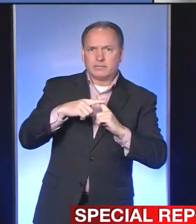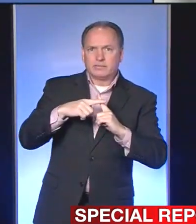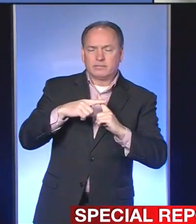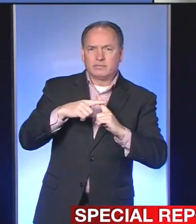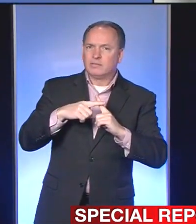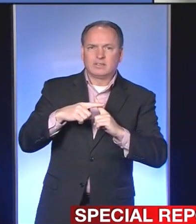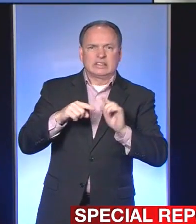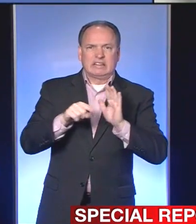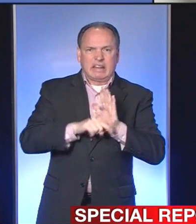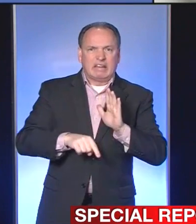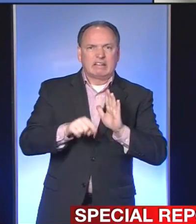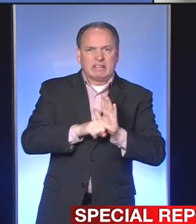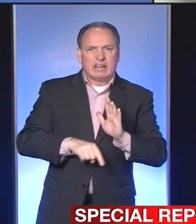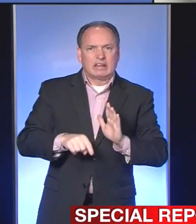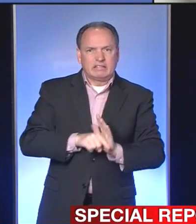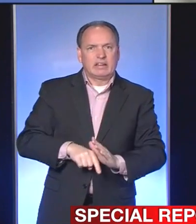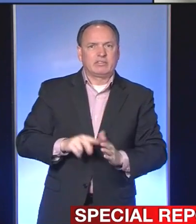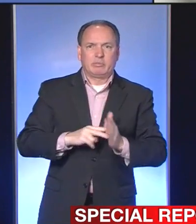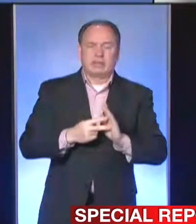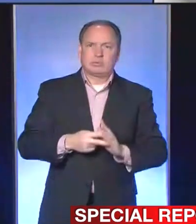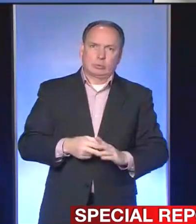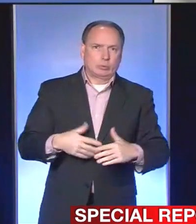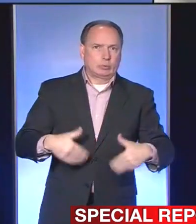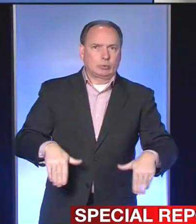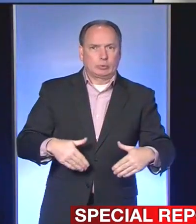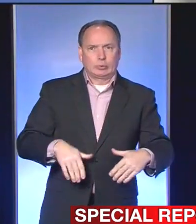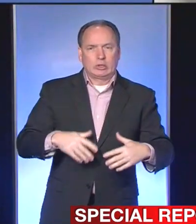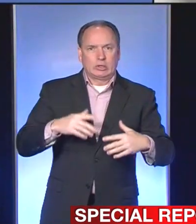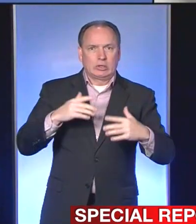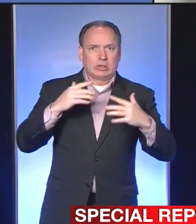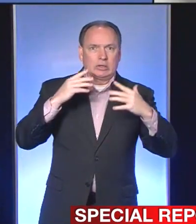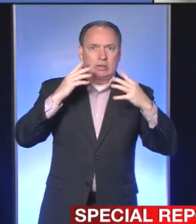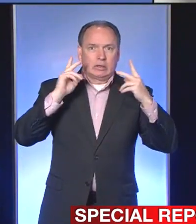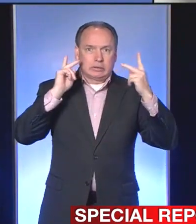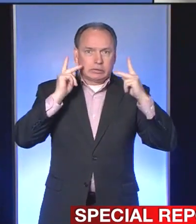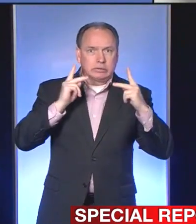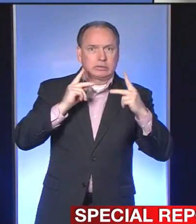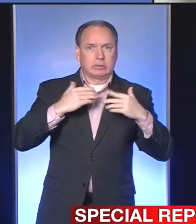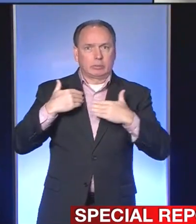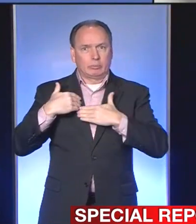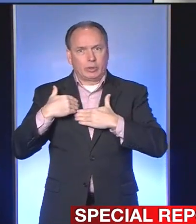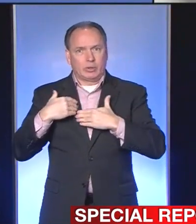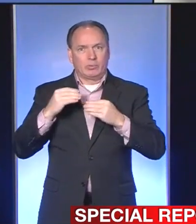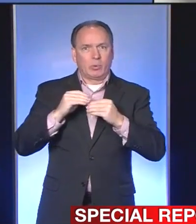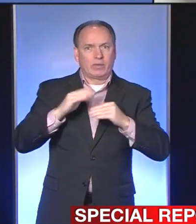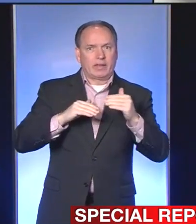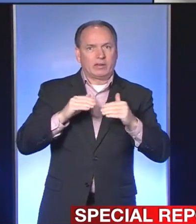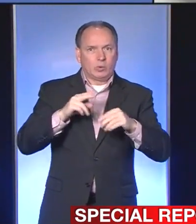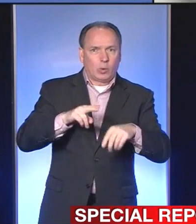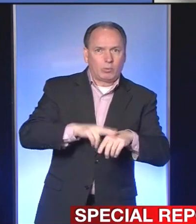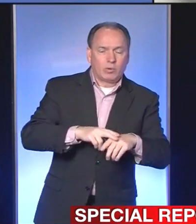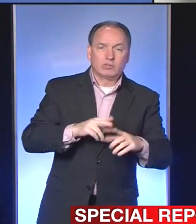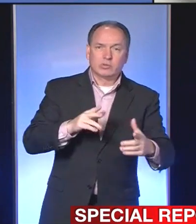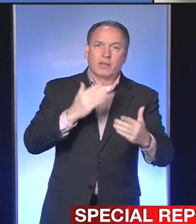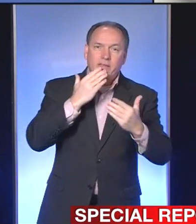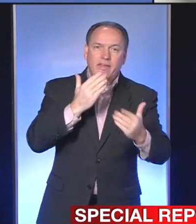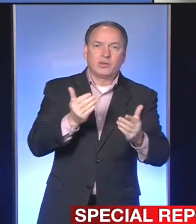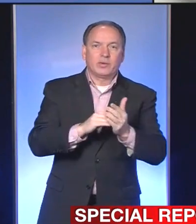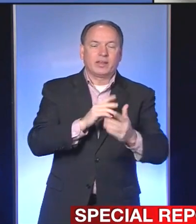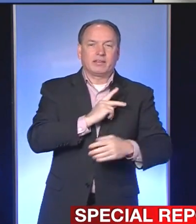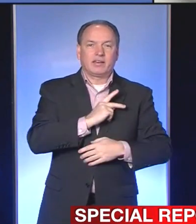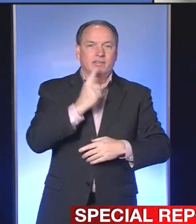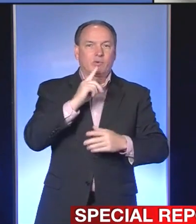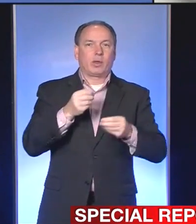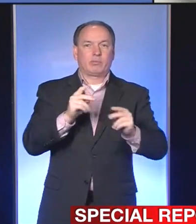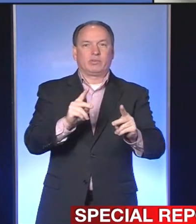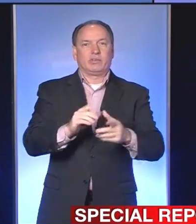negative language can truly tend in these difficult times to burden us down even more so than we are. So thanks again, Kathy, for the